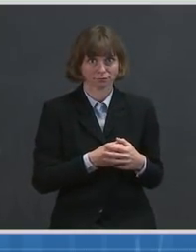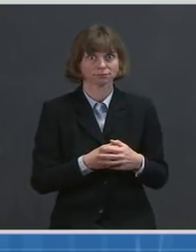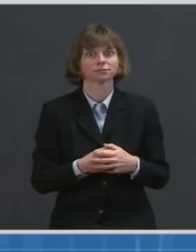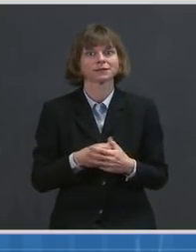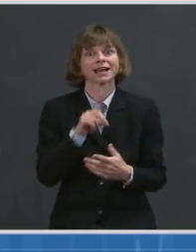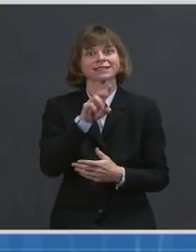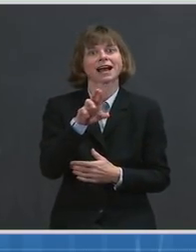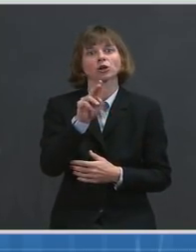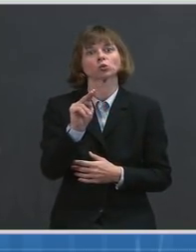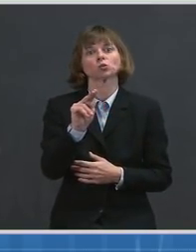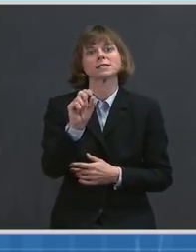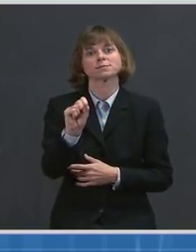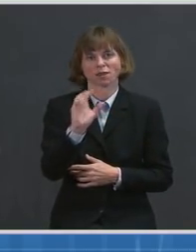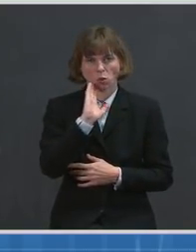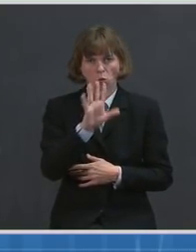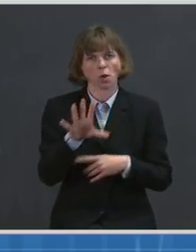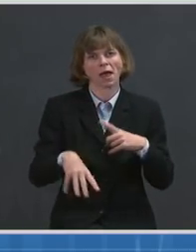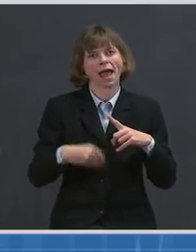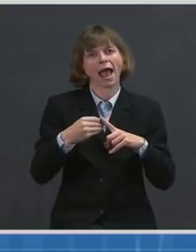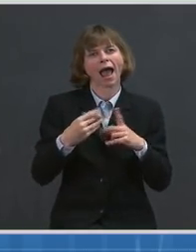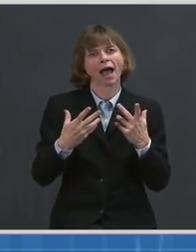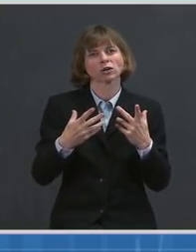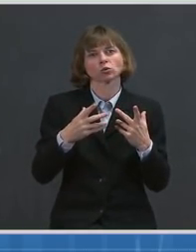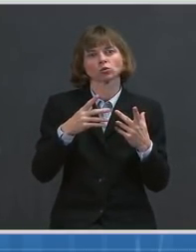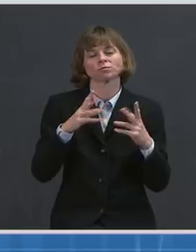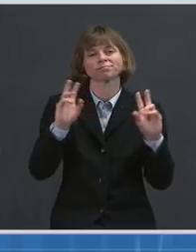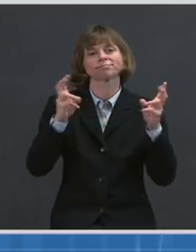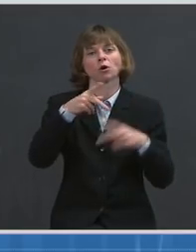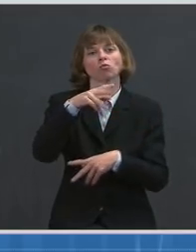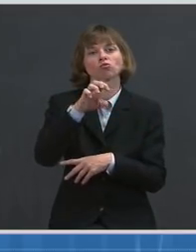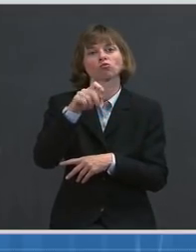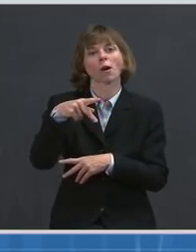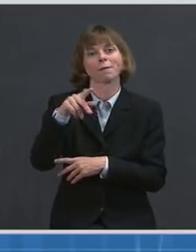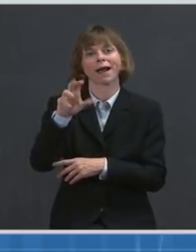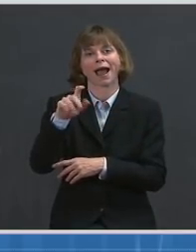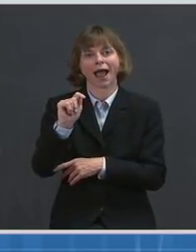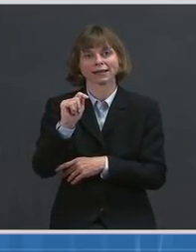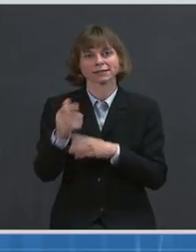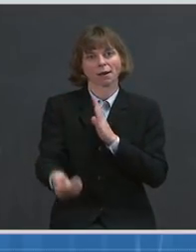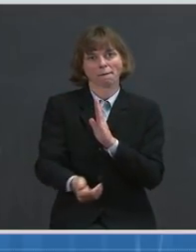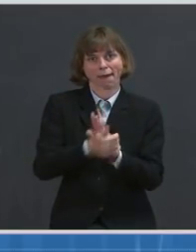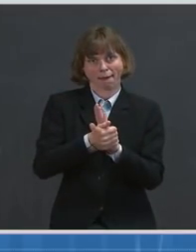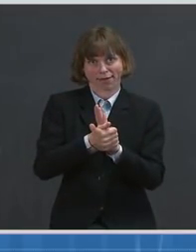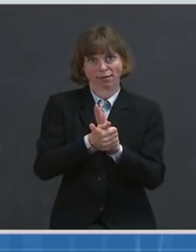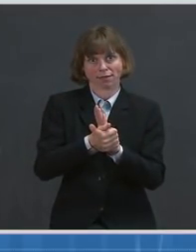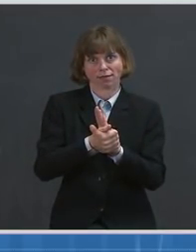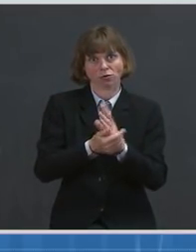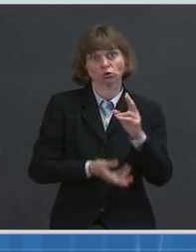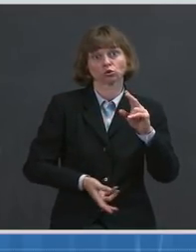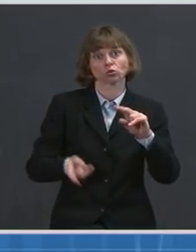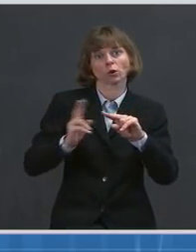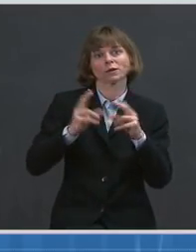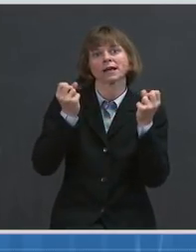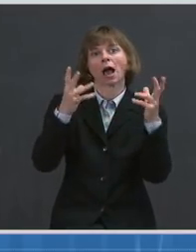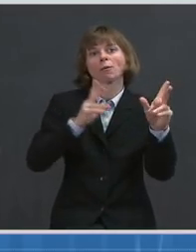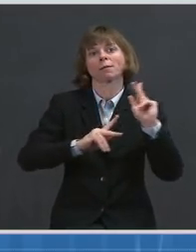will talk about the importance of today's PrEP Act amendment to increase the total number of vaccinators in the field.